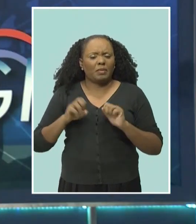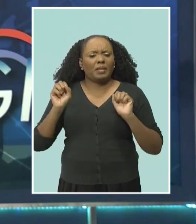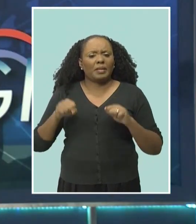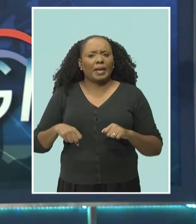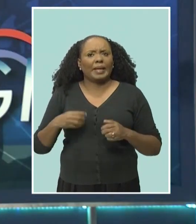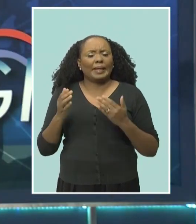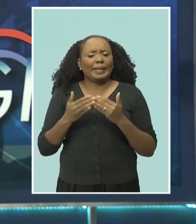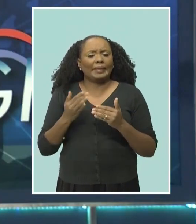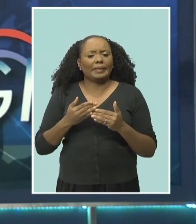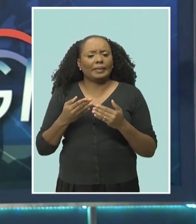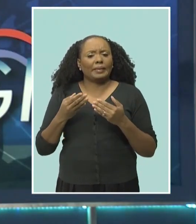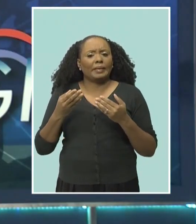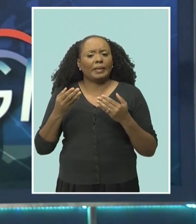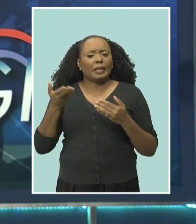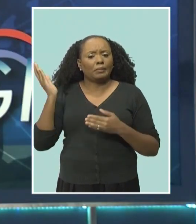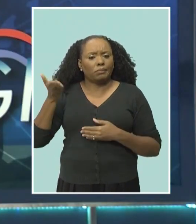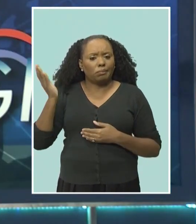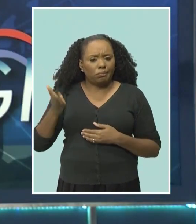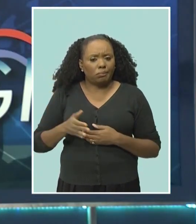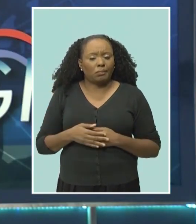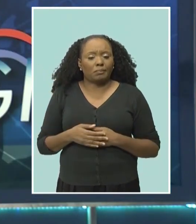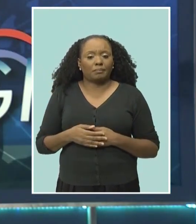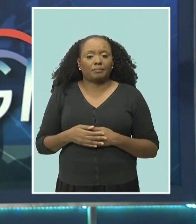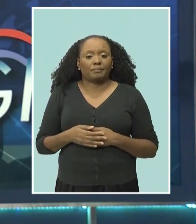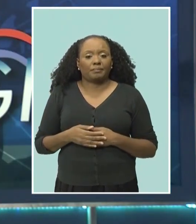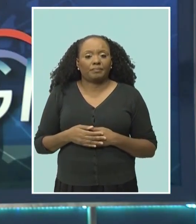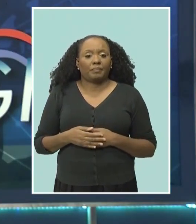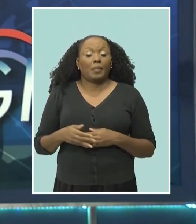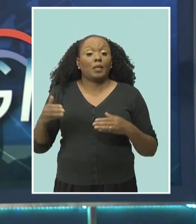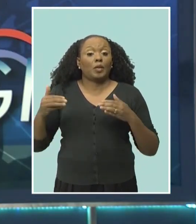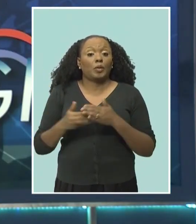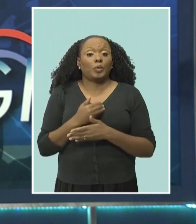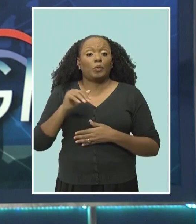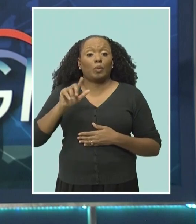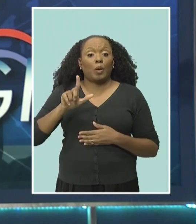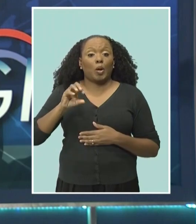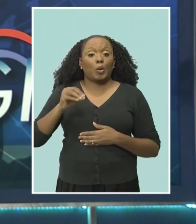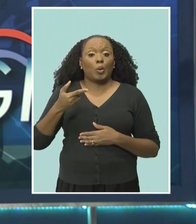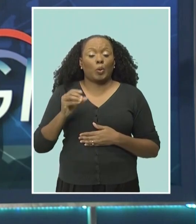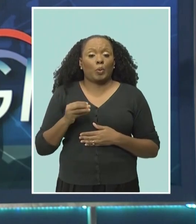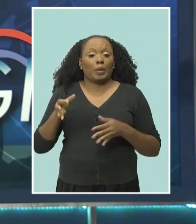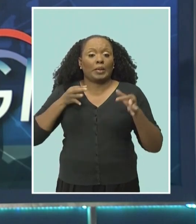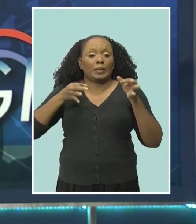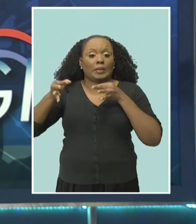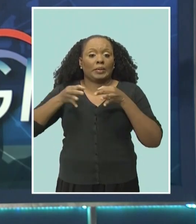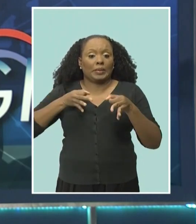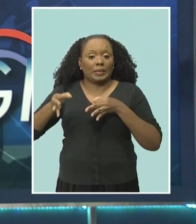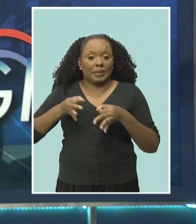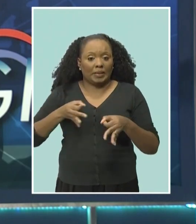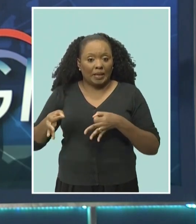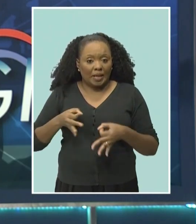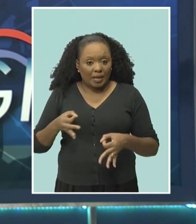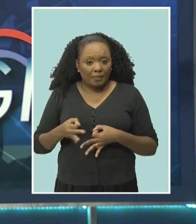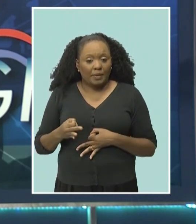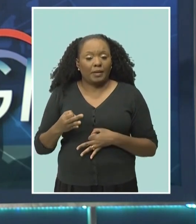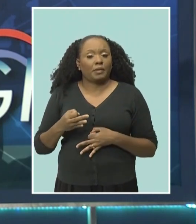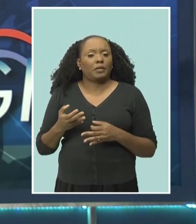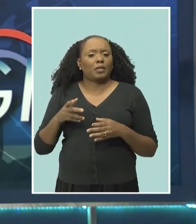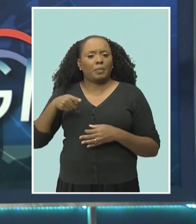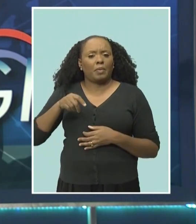The rationale behind the new logo, which was created during the COVID pandemic, has been explained by Public Relations Officer Marsha Burke.